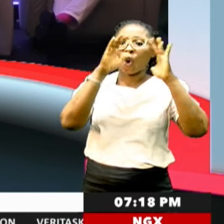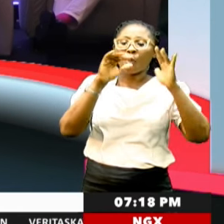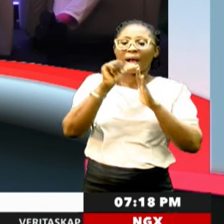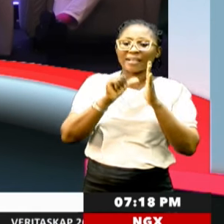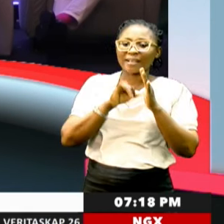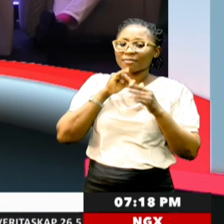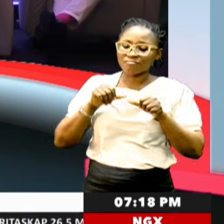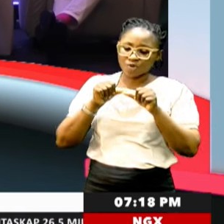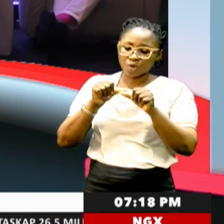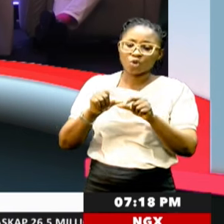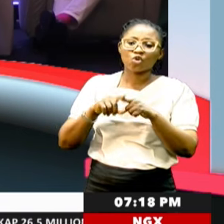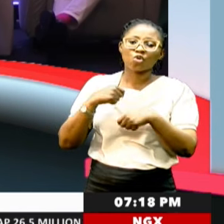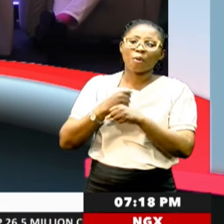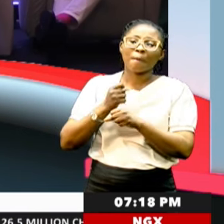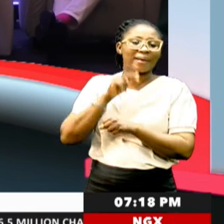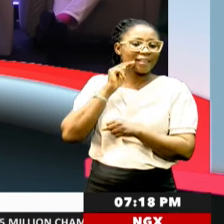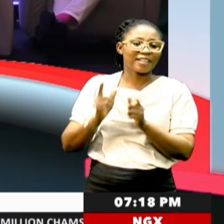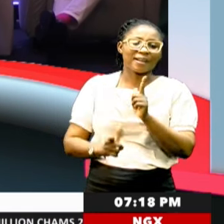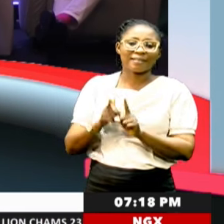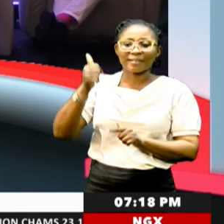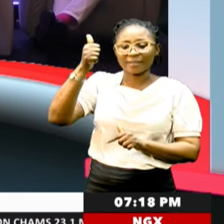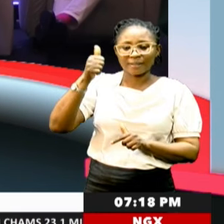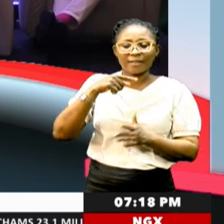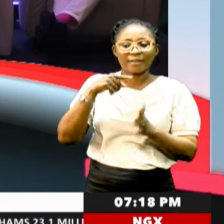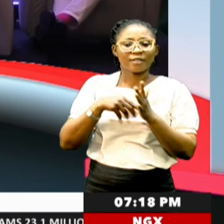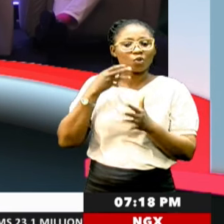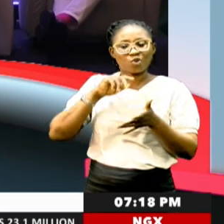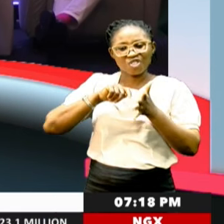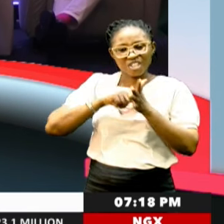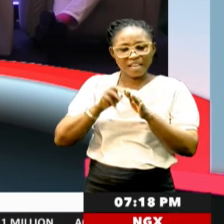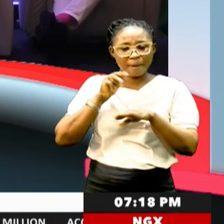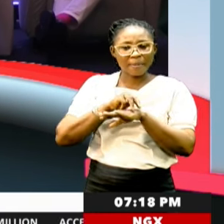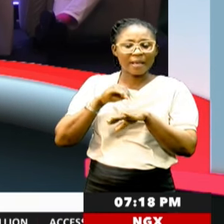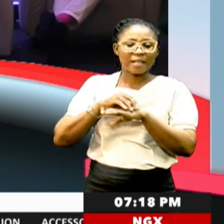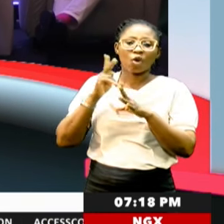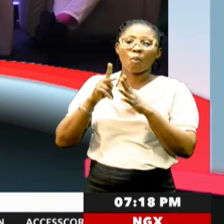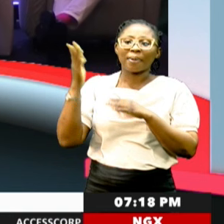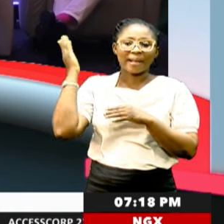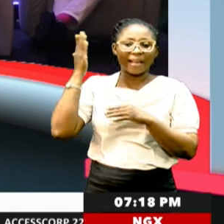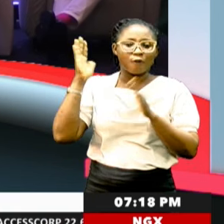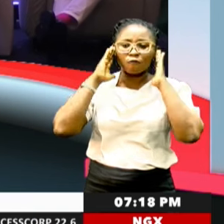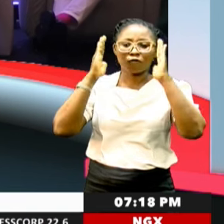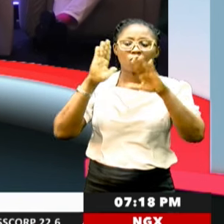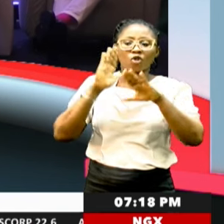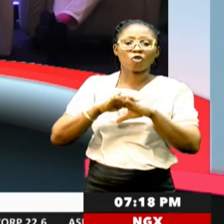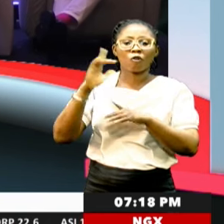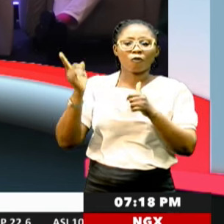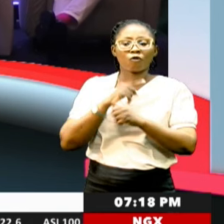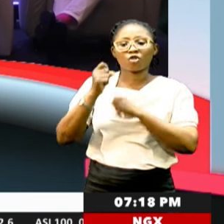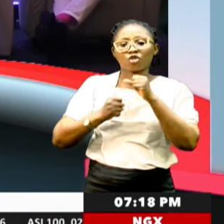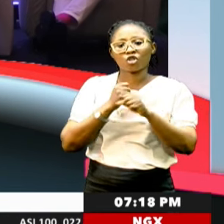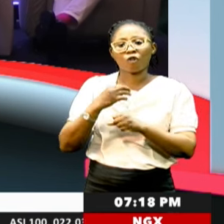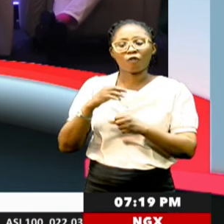on course to make Nigeria greater. This was a key message at a public lecture that focused on the first year of the